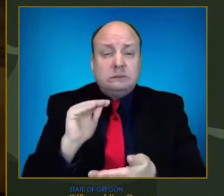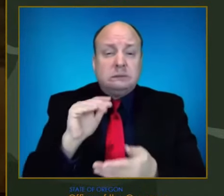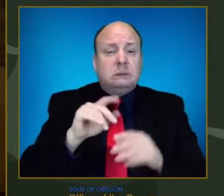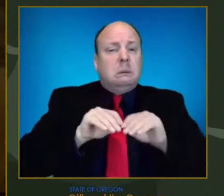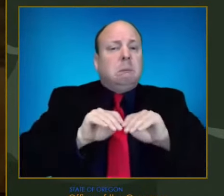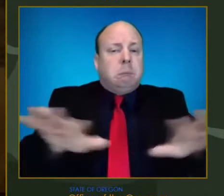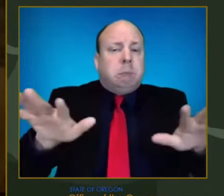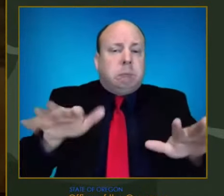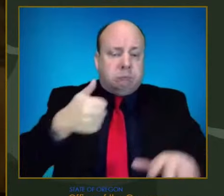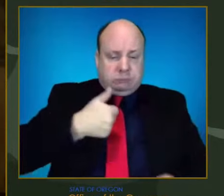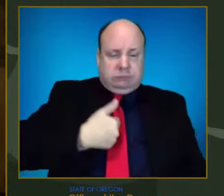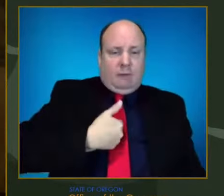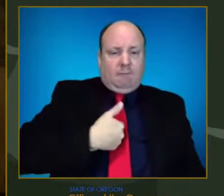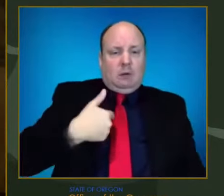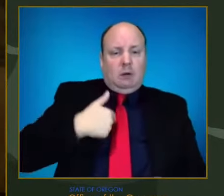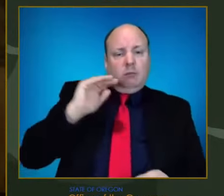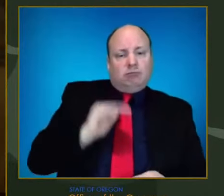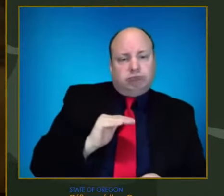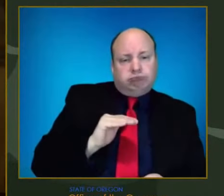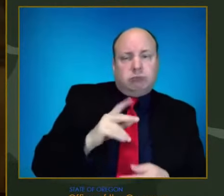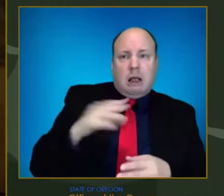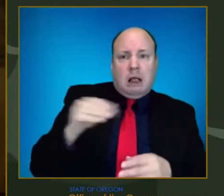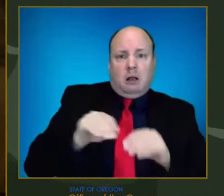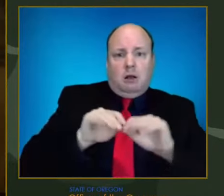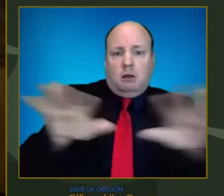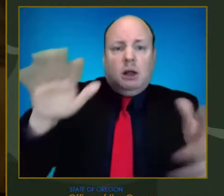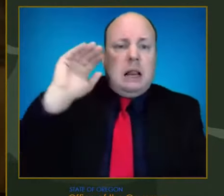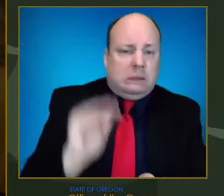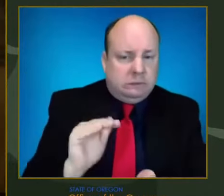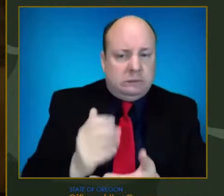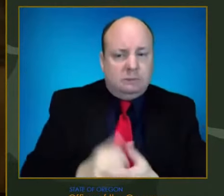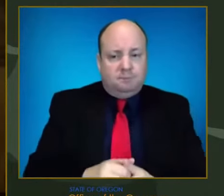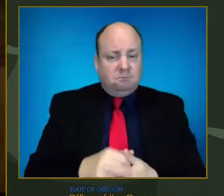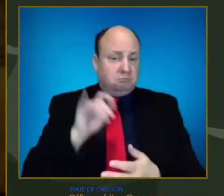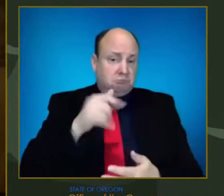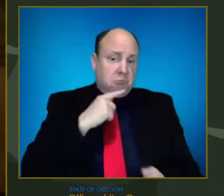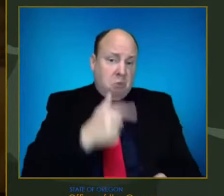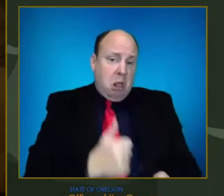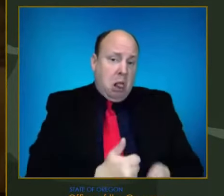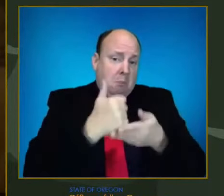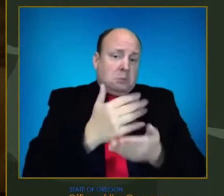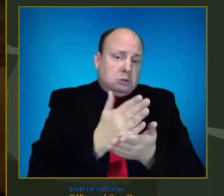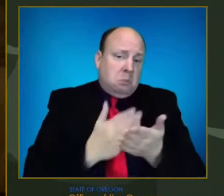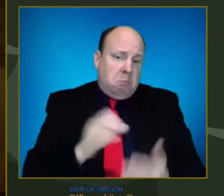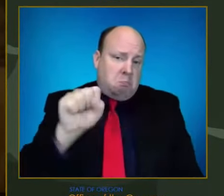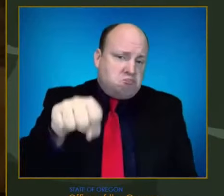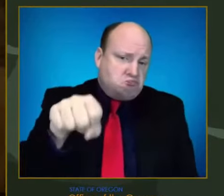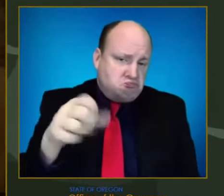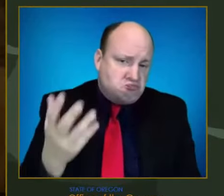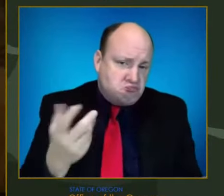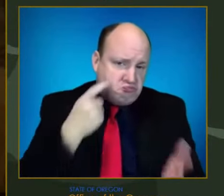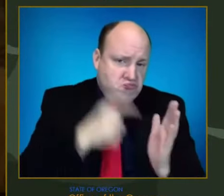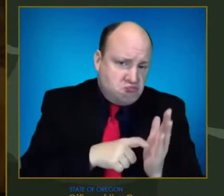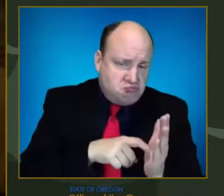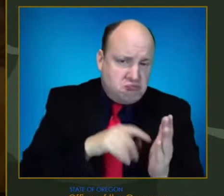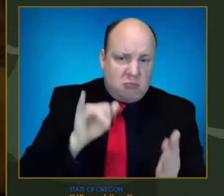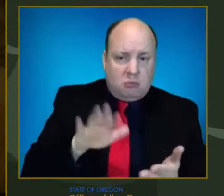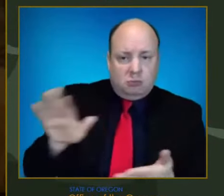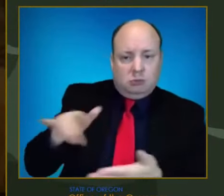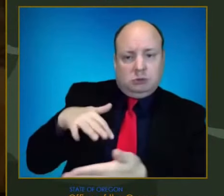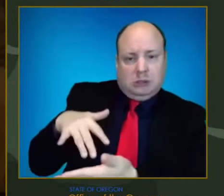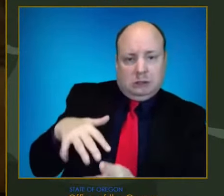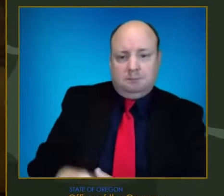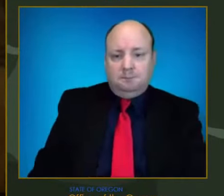hospitalizations in the UK and Denmark. If we match that up to Oregon, where we see our first date